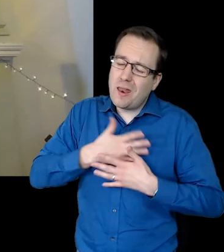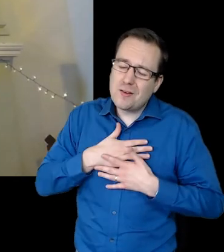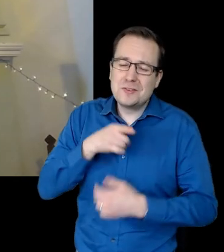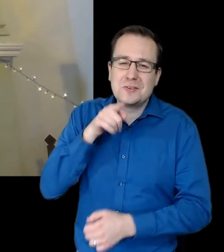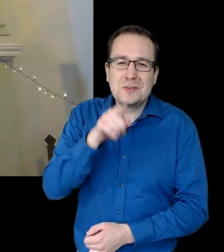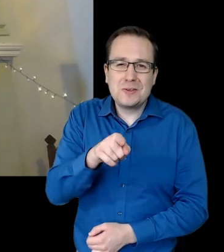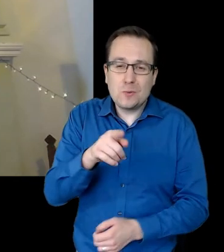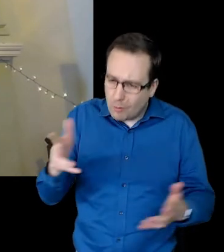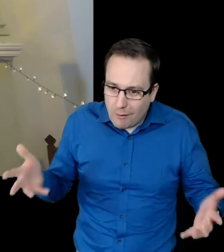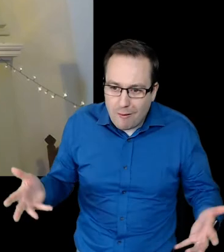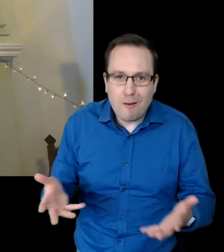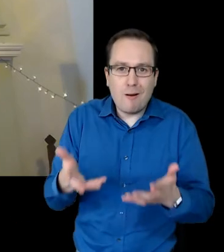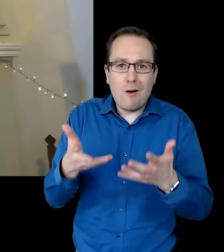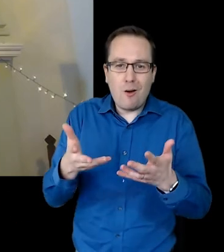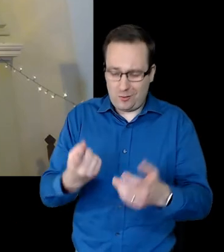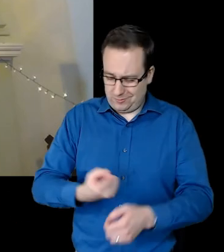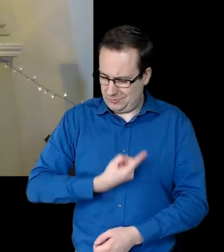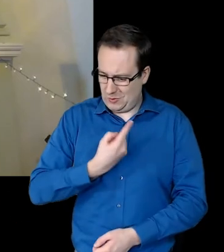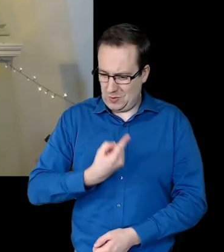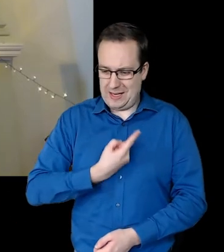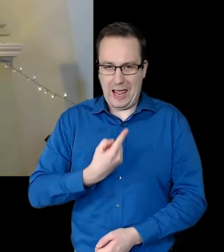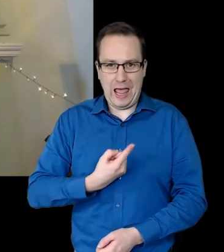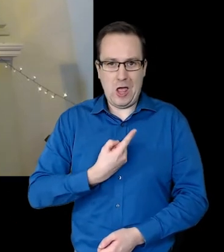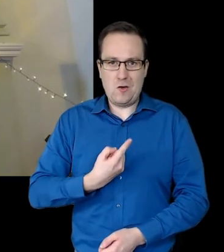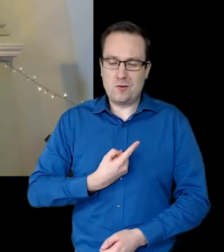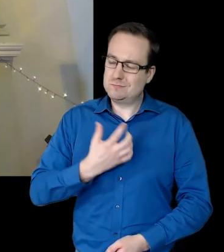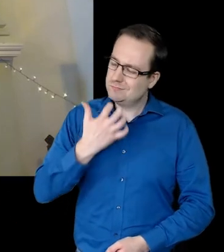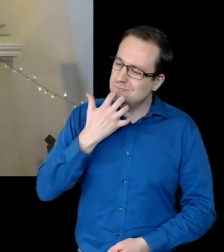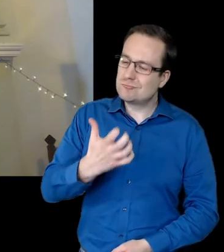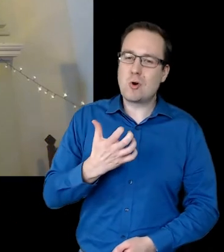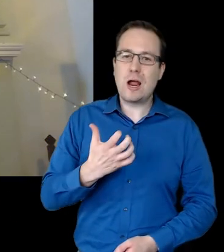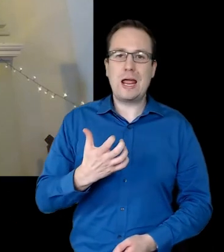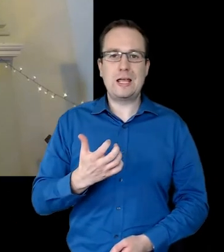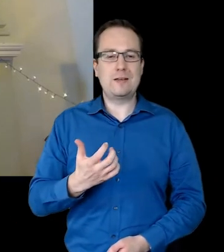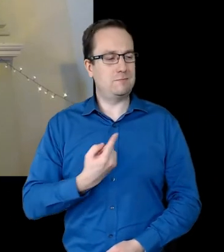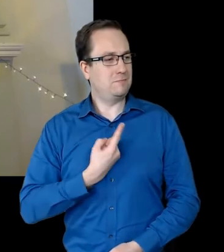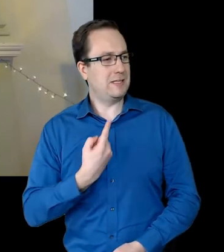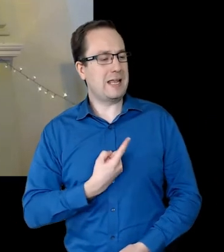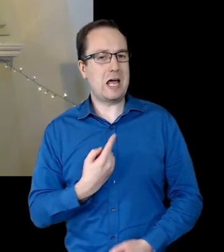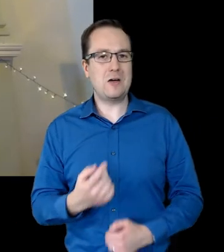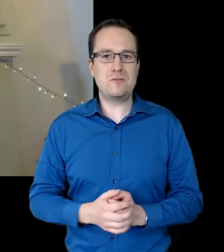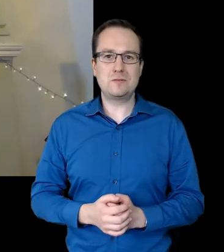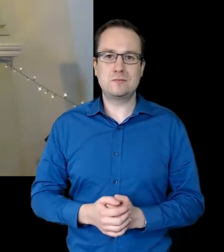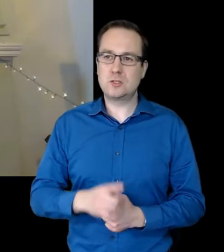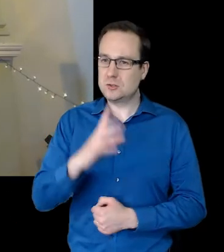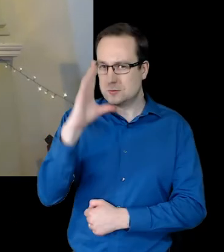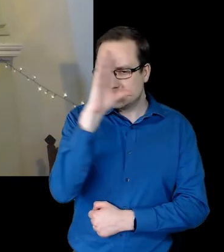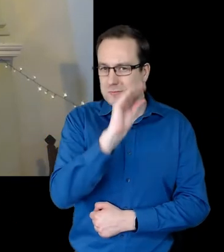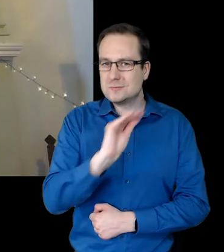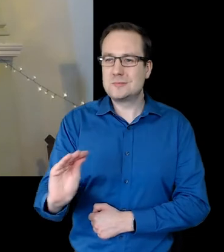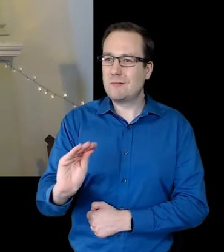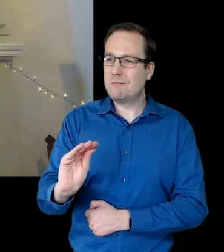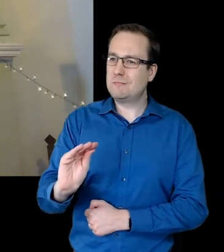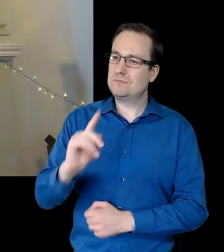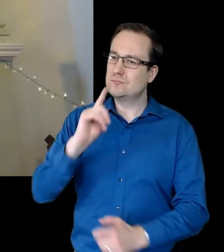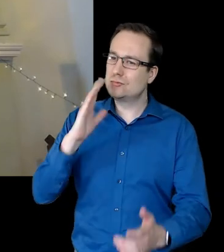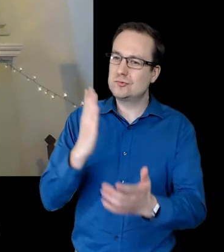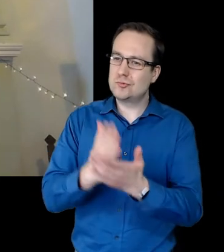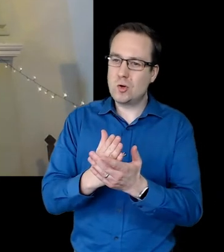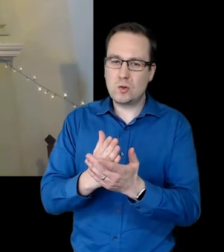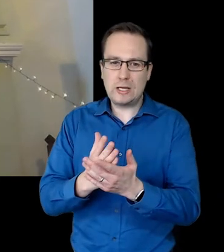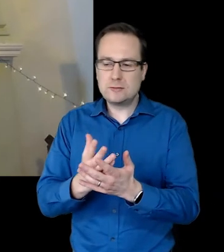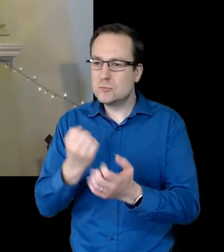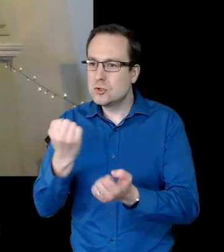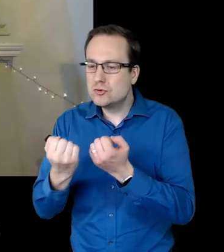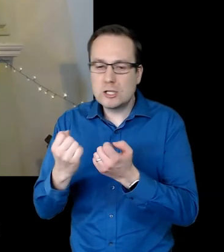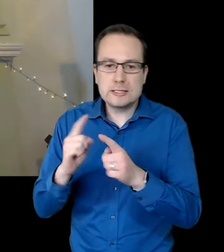Go out as you are, bravely and authentically. And as you speak truth and work for justice, you